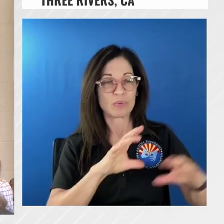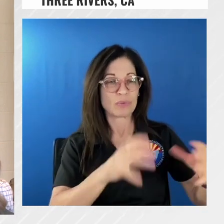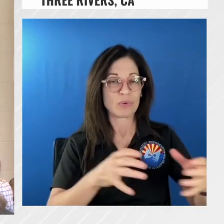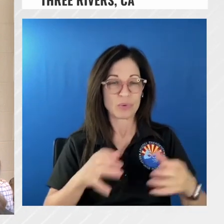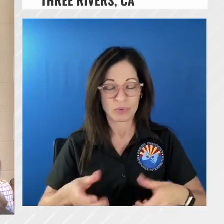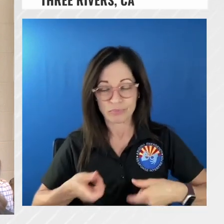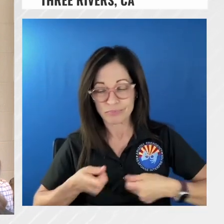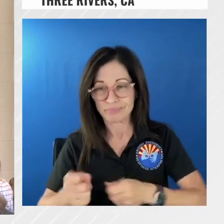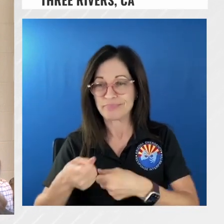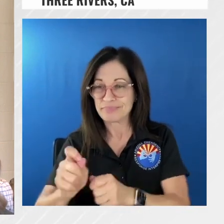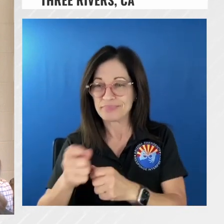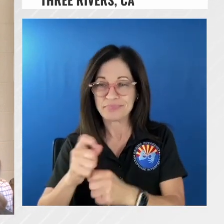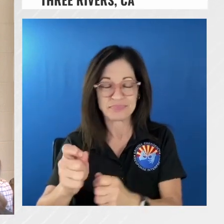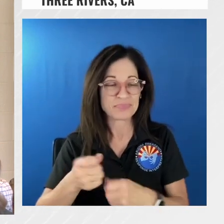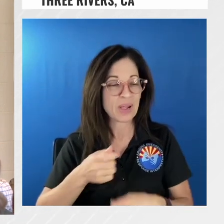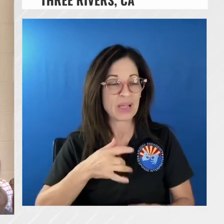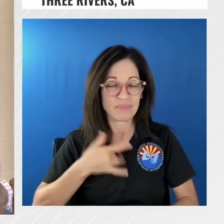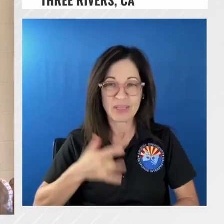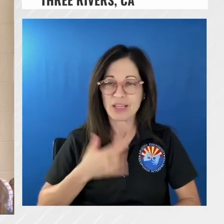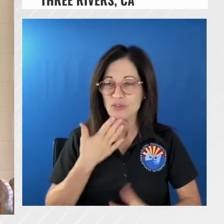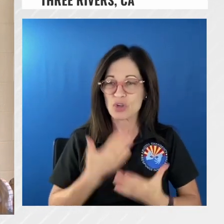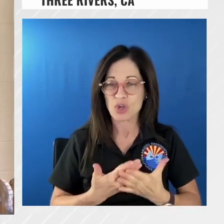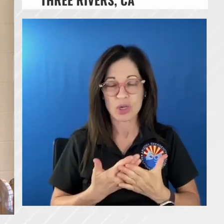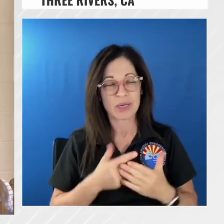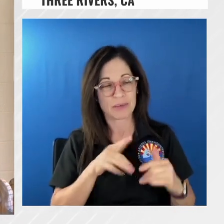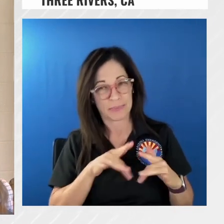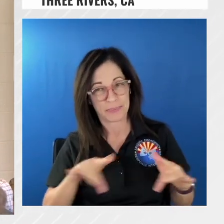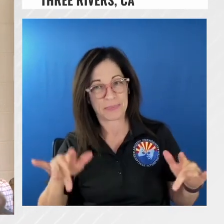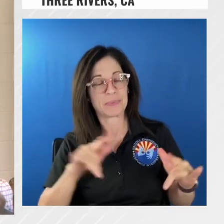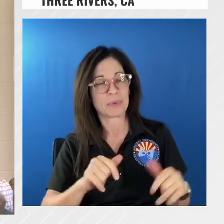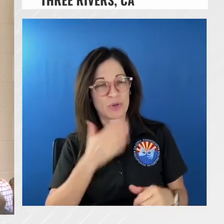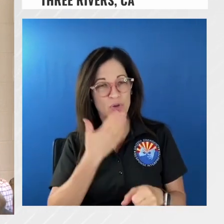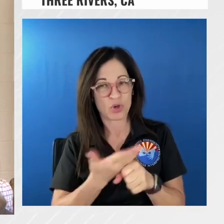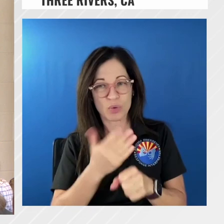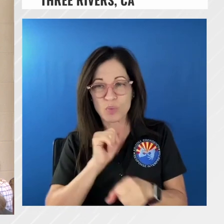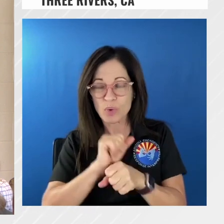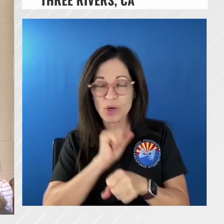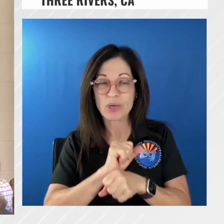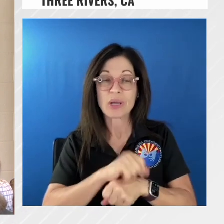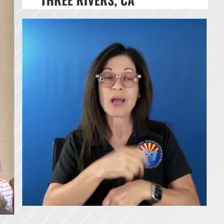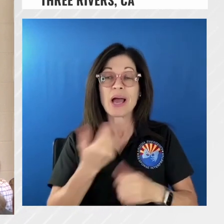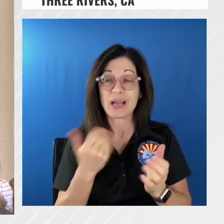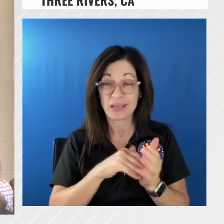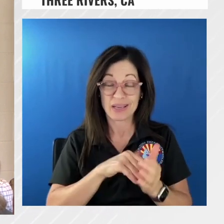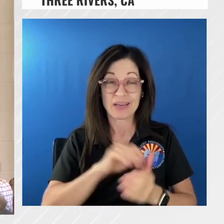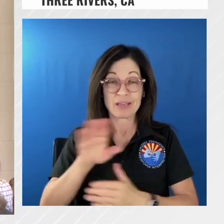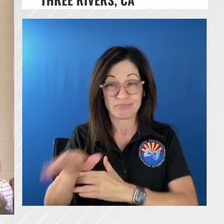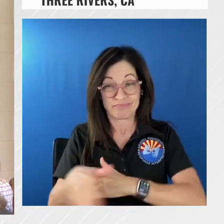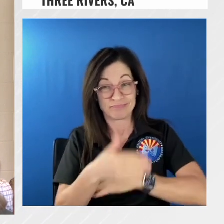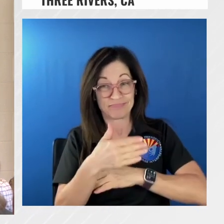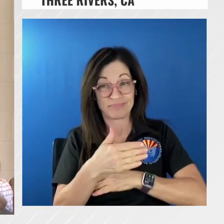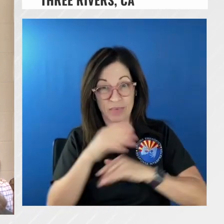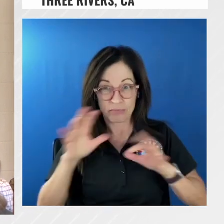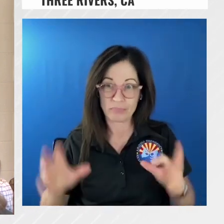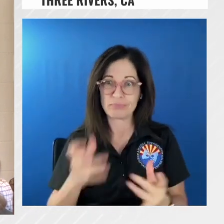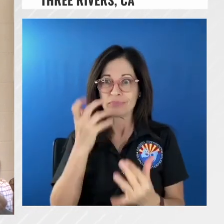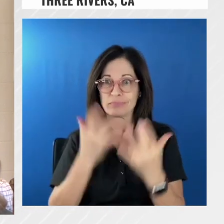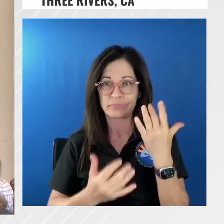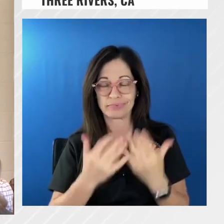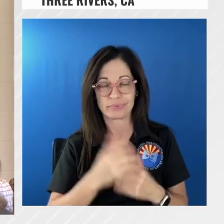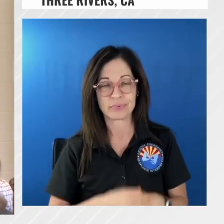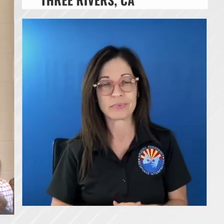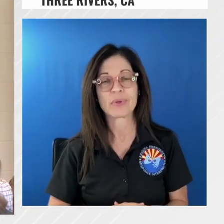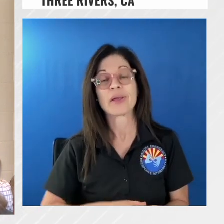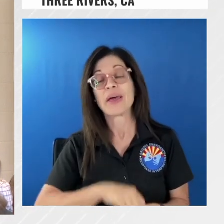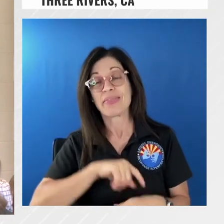same thing they're feeling pretty good at the end of the shift uh about midnight to three the fire super active third day we got another third crew in there so we got